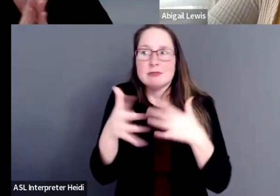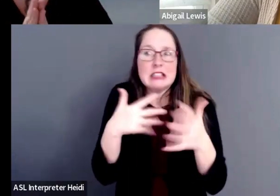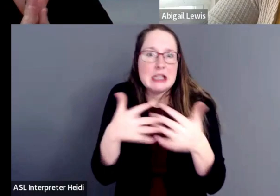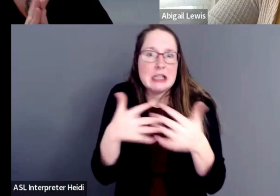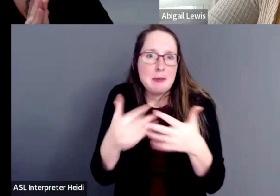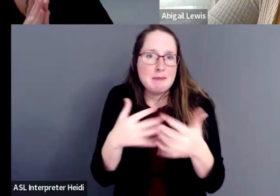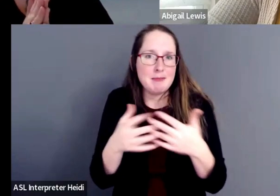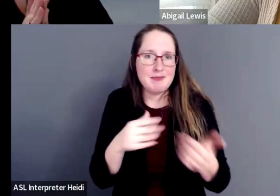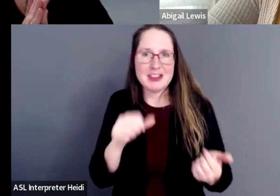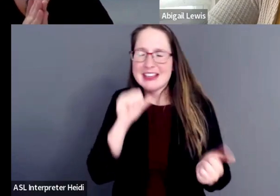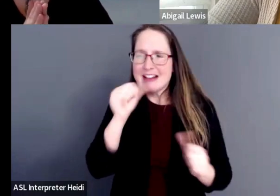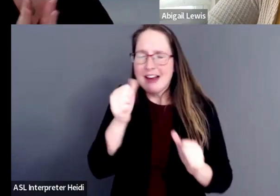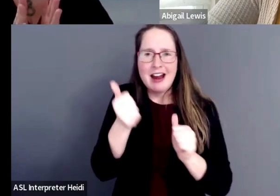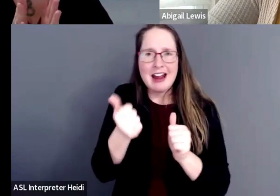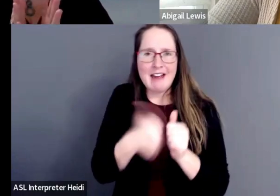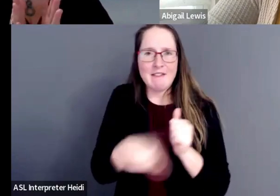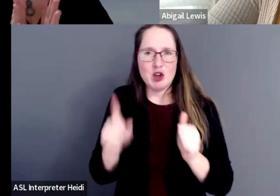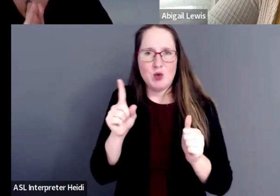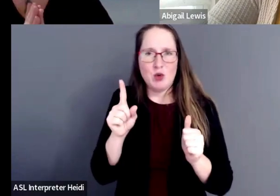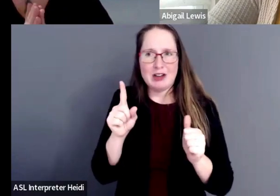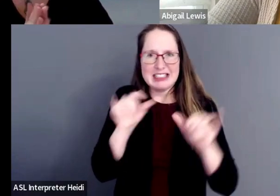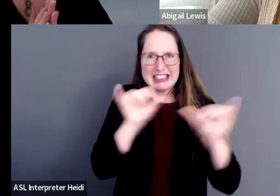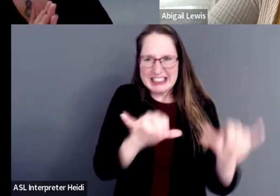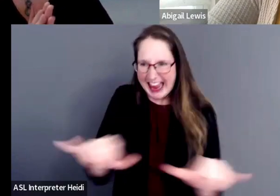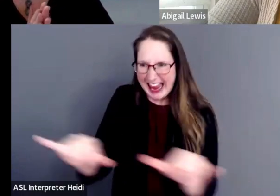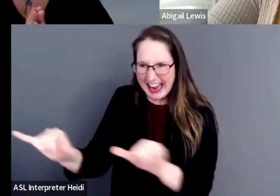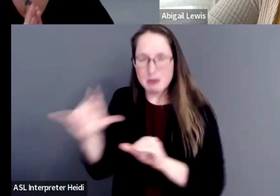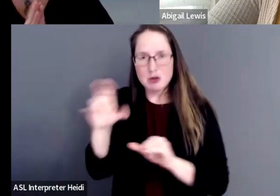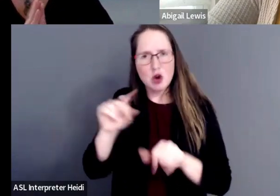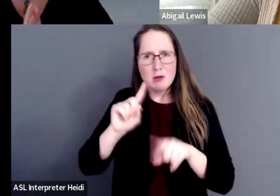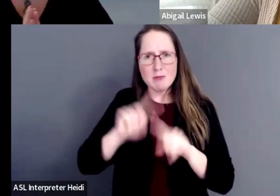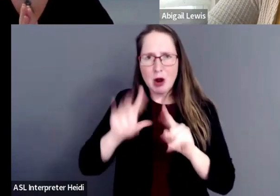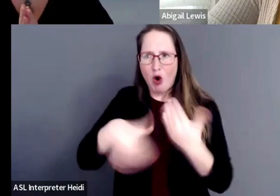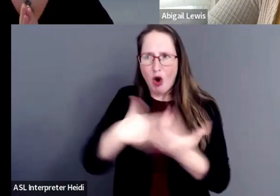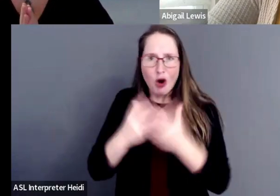You know, not everybody is the same, but that we're all in it together.